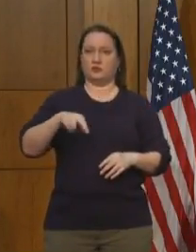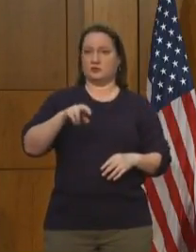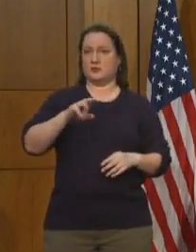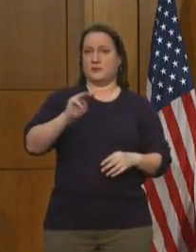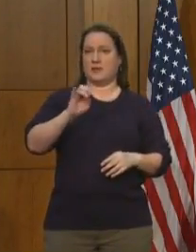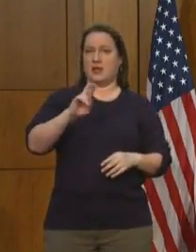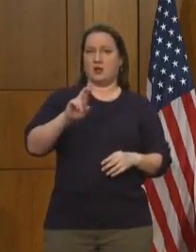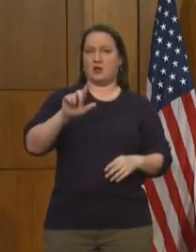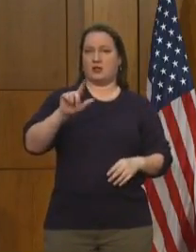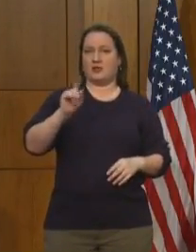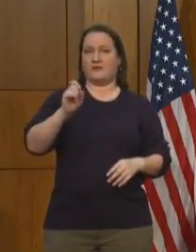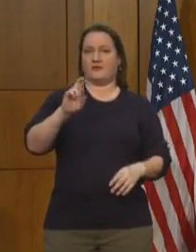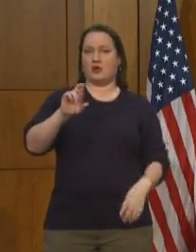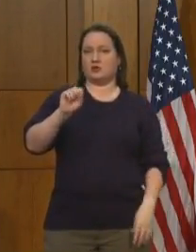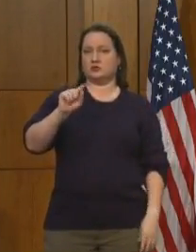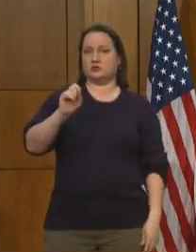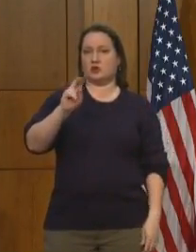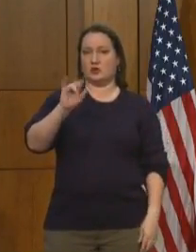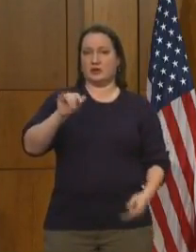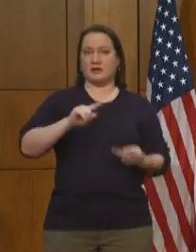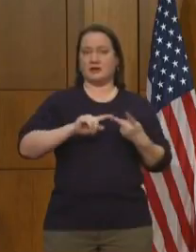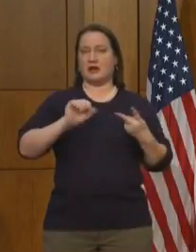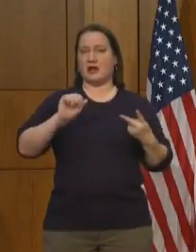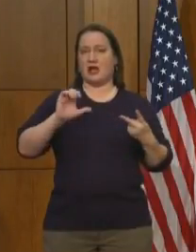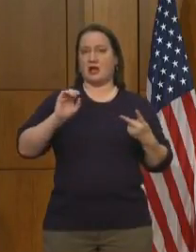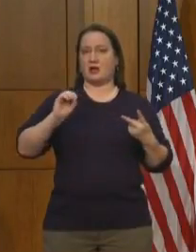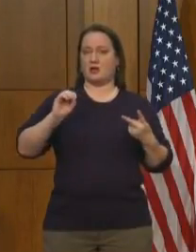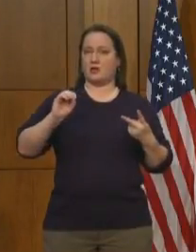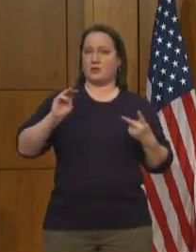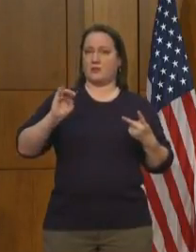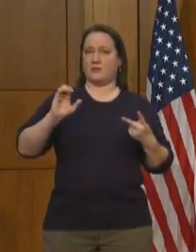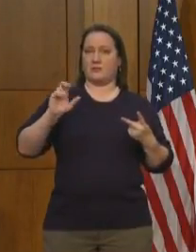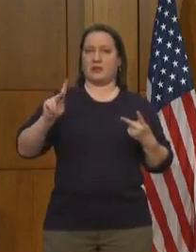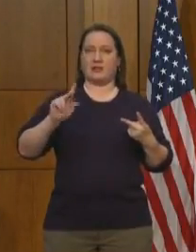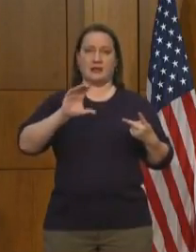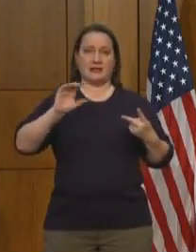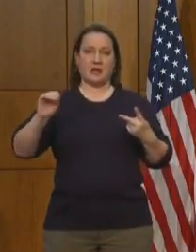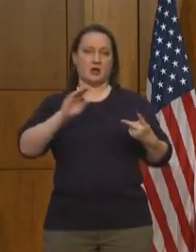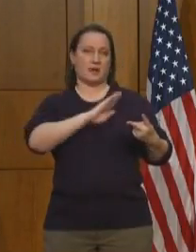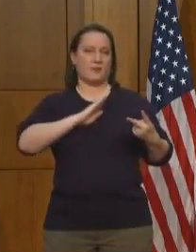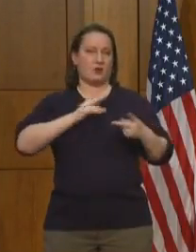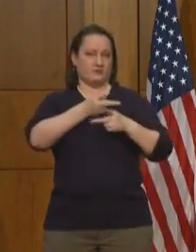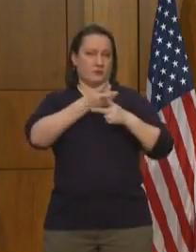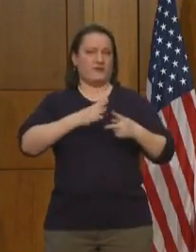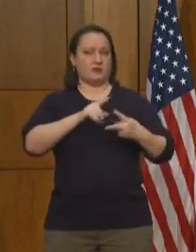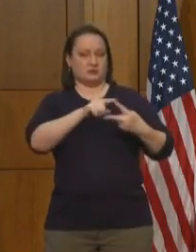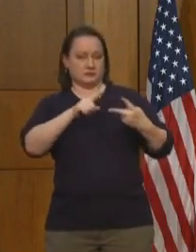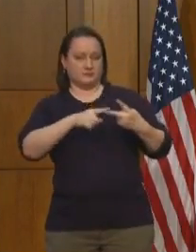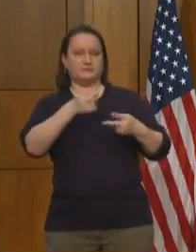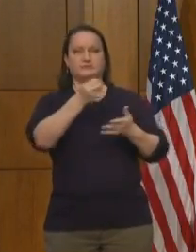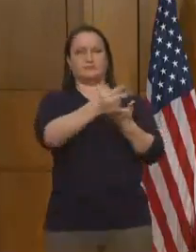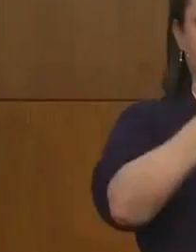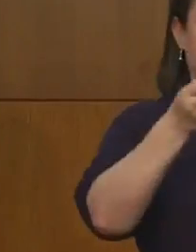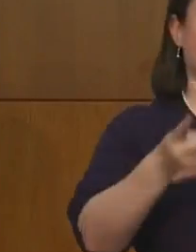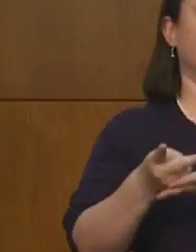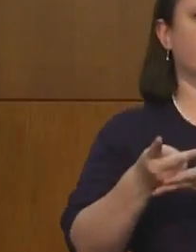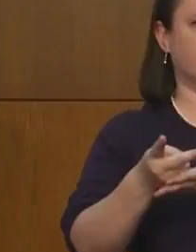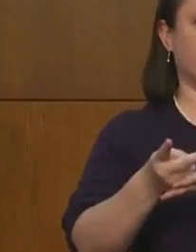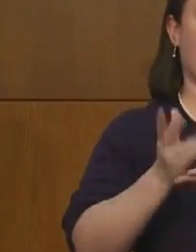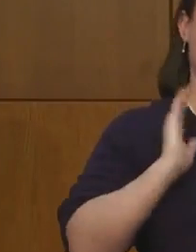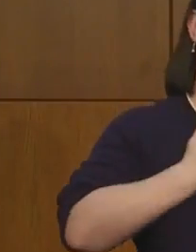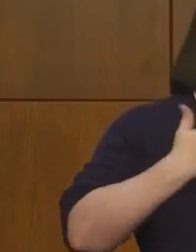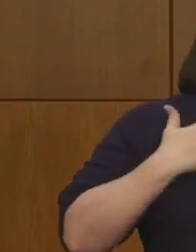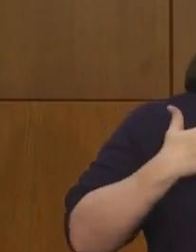Acomac County Board of Supervisors. Our primary concern throughout this situation has been public